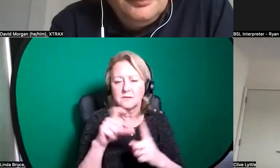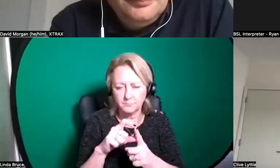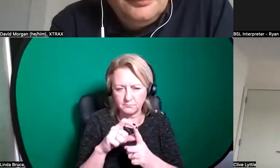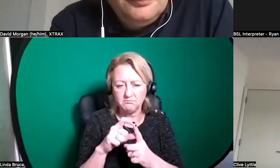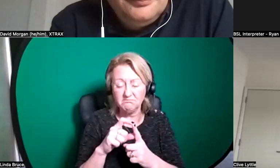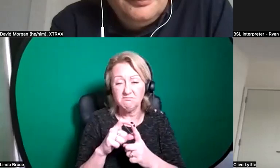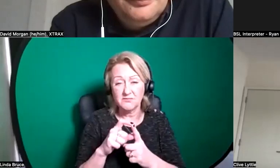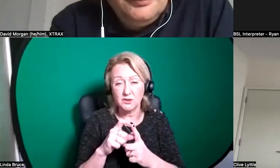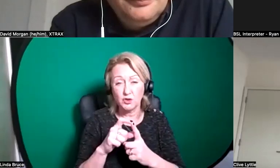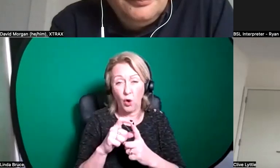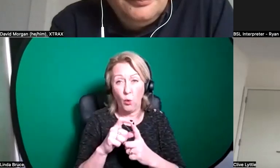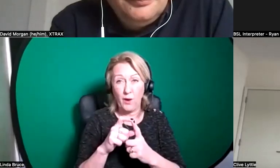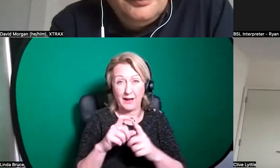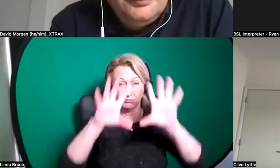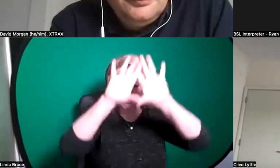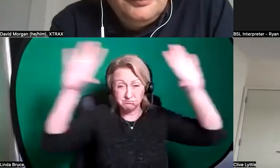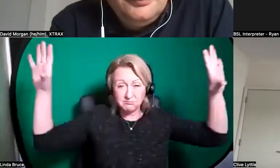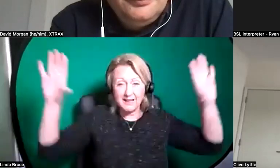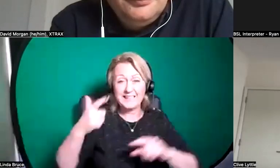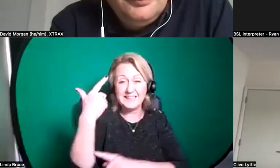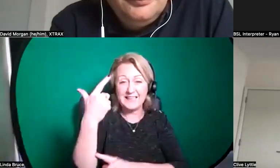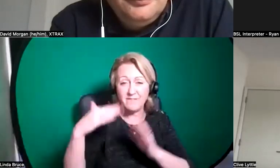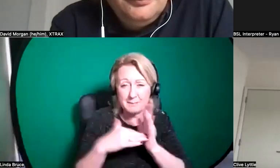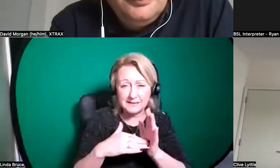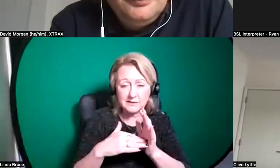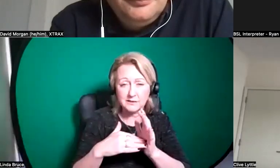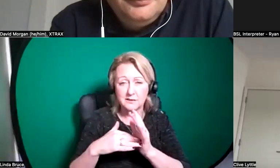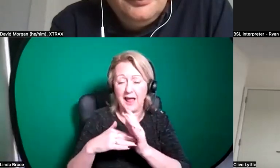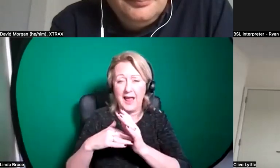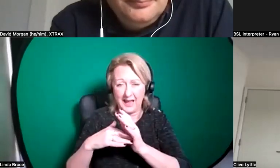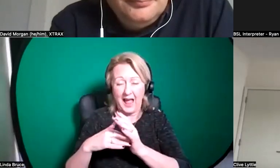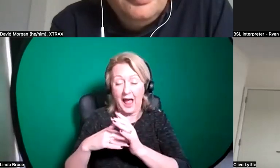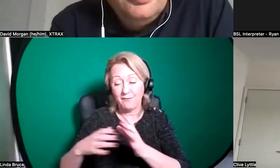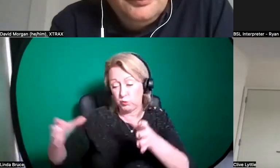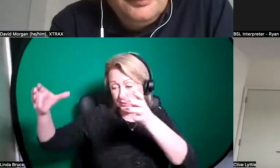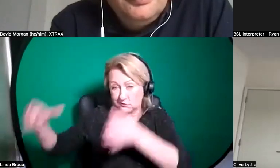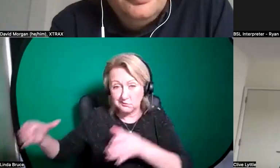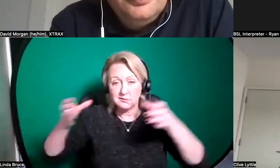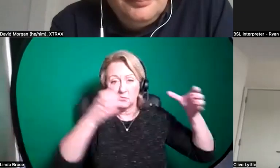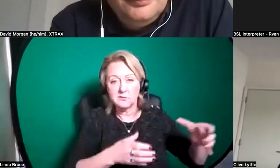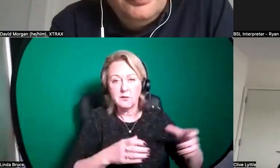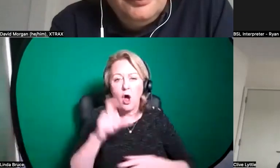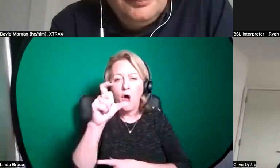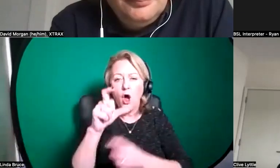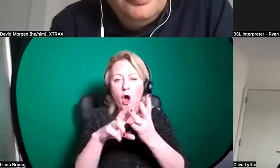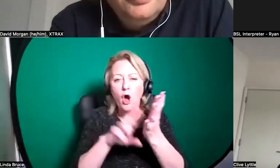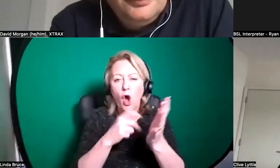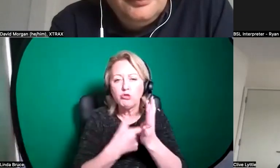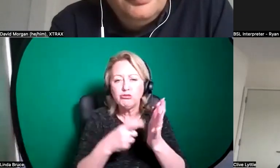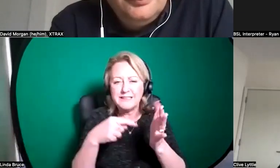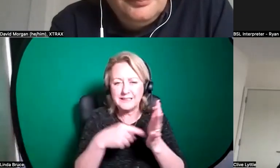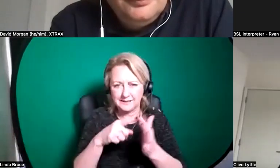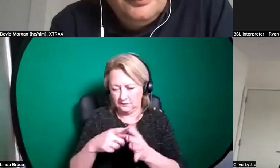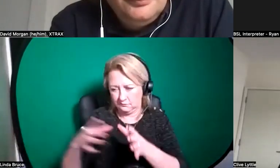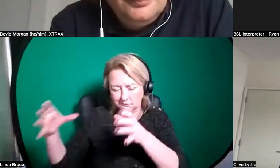and um we had to um secure it with with um concrete blocks because we're not in that grass now that was quite